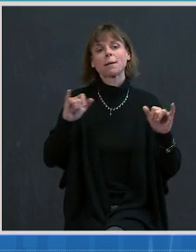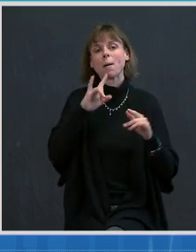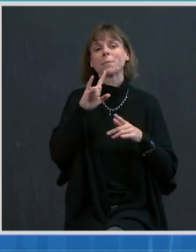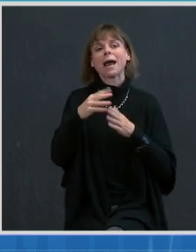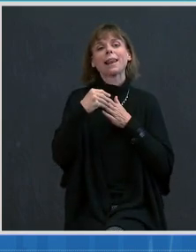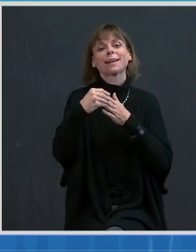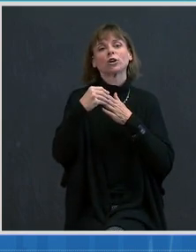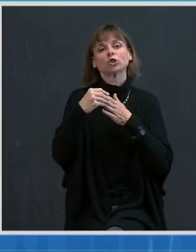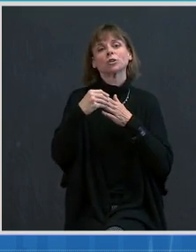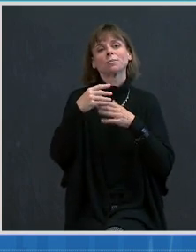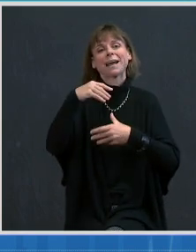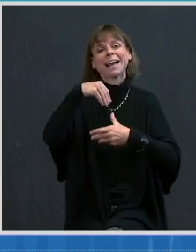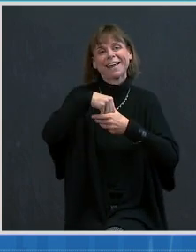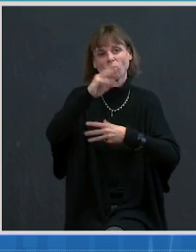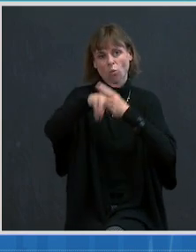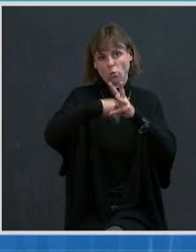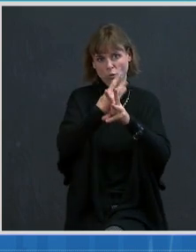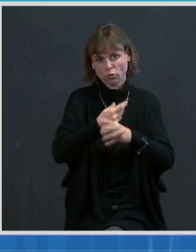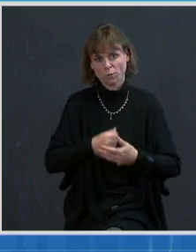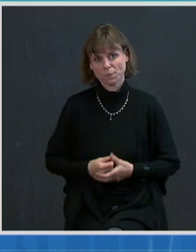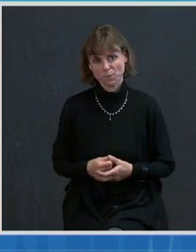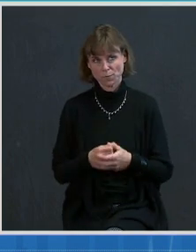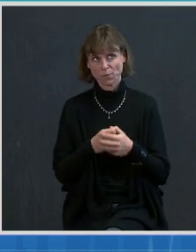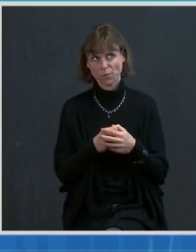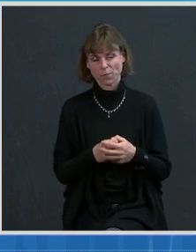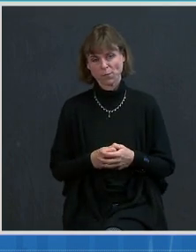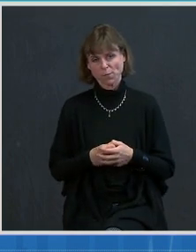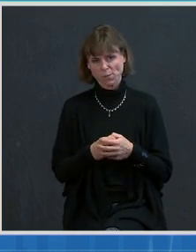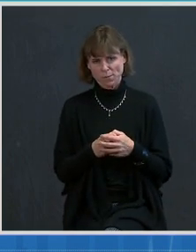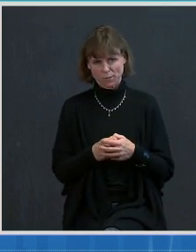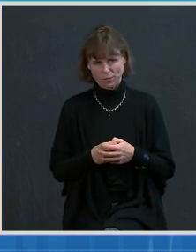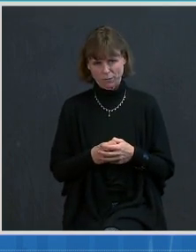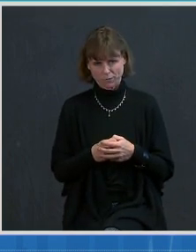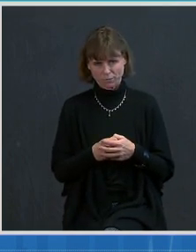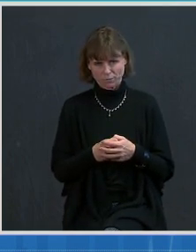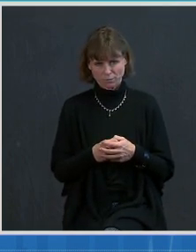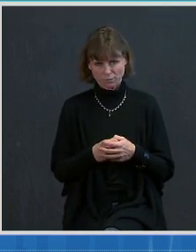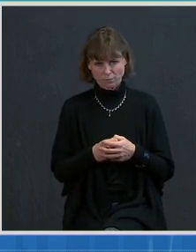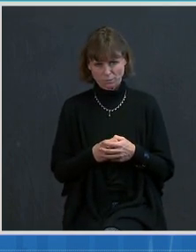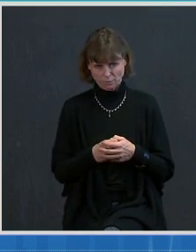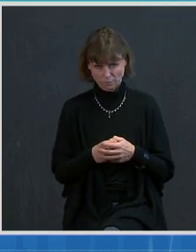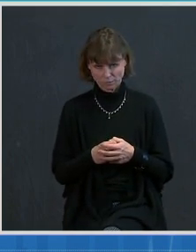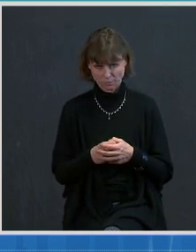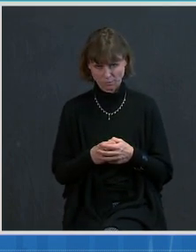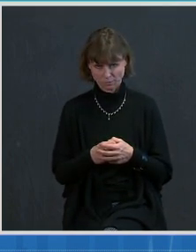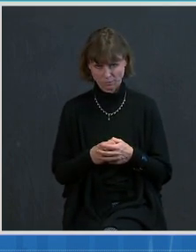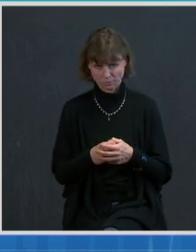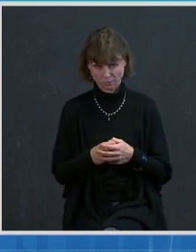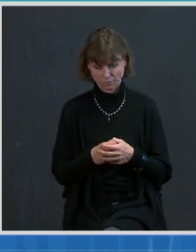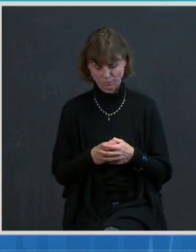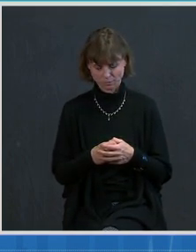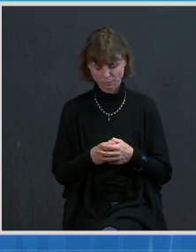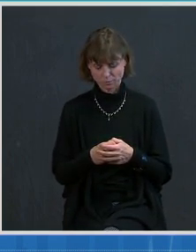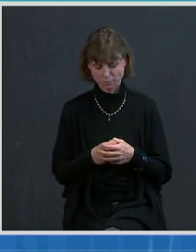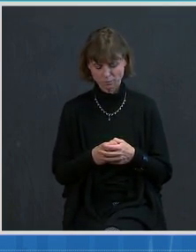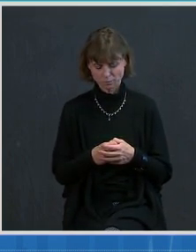Dr. Yes, thank you, Andy. So, as you well know, on the first day